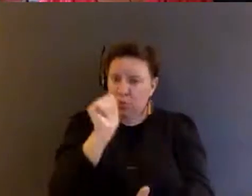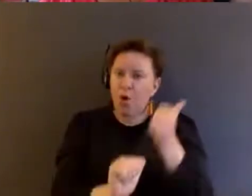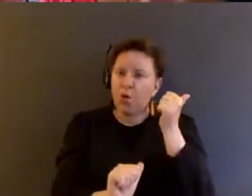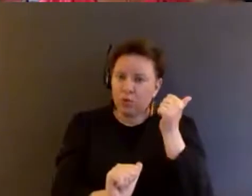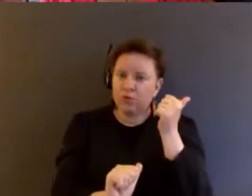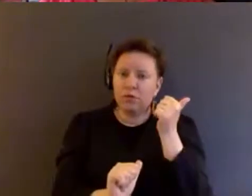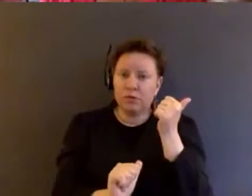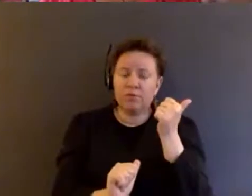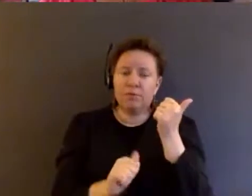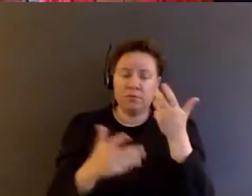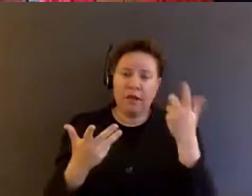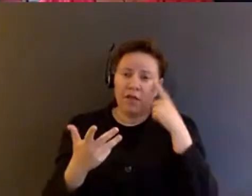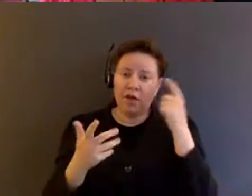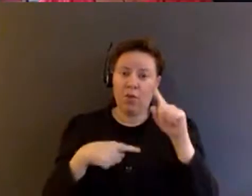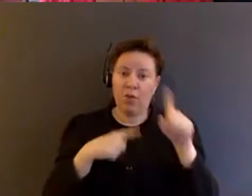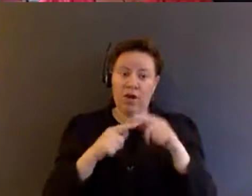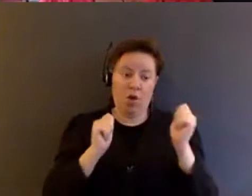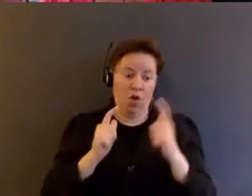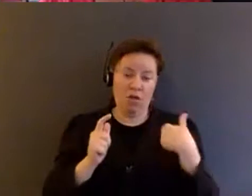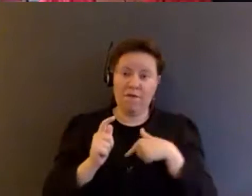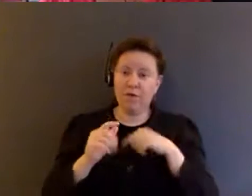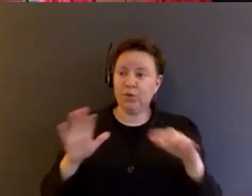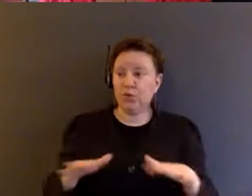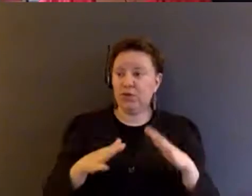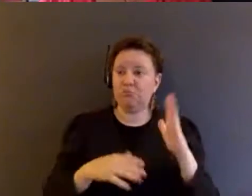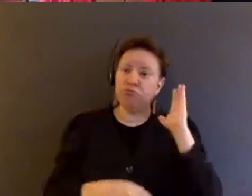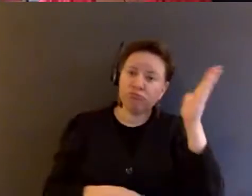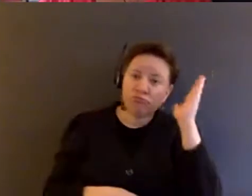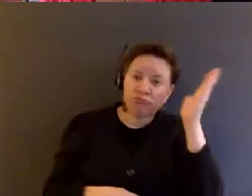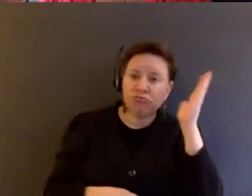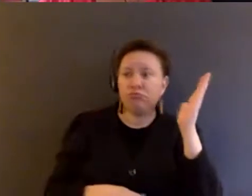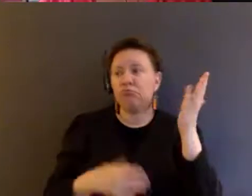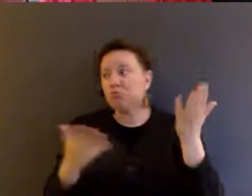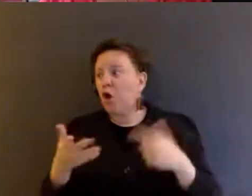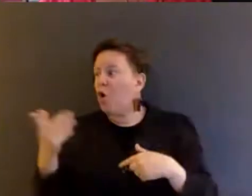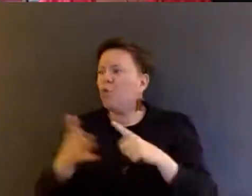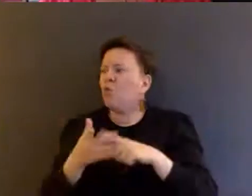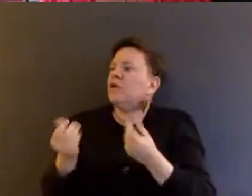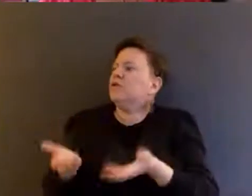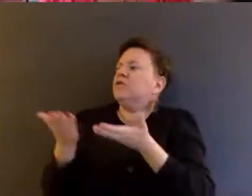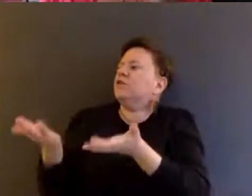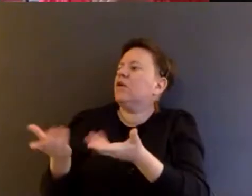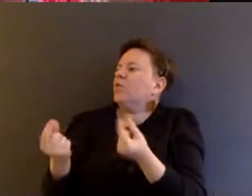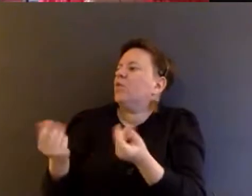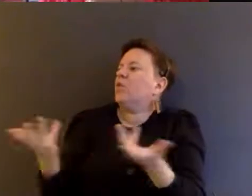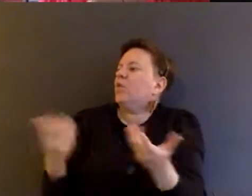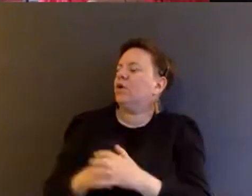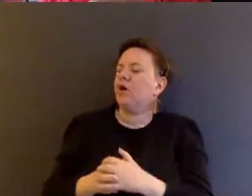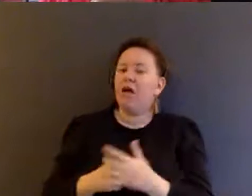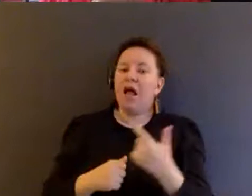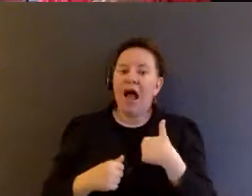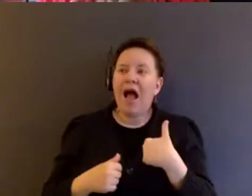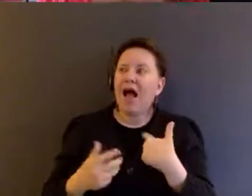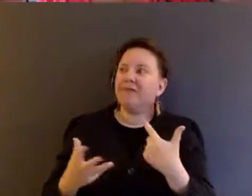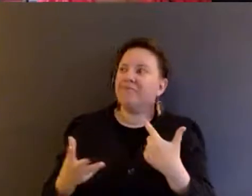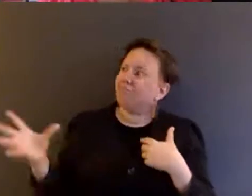I think when all of us do these kind of talks is okay, what are you suggesting? You know, like, I buy your critique, your